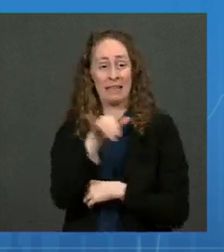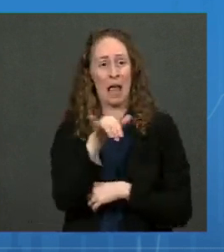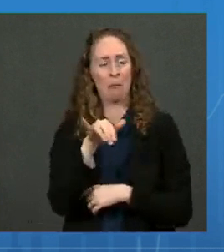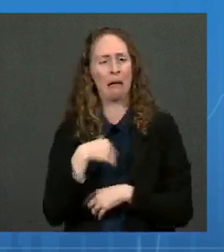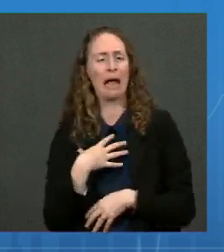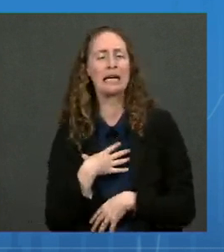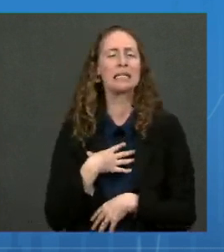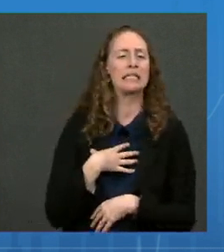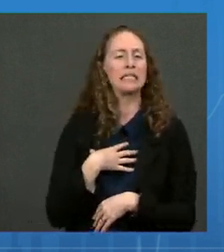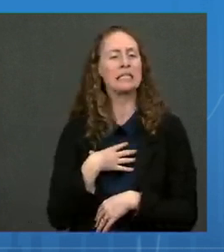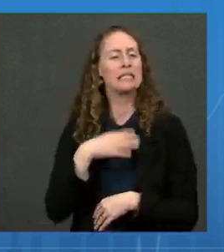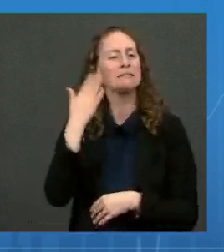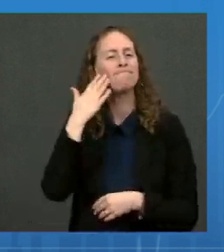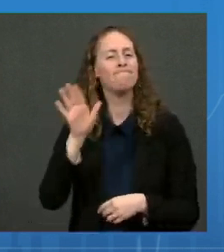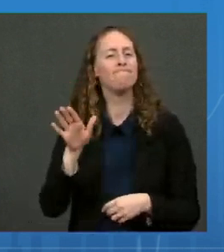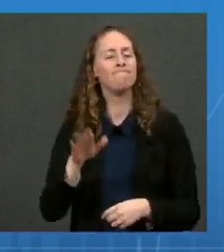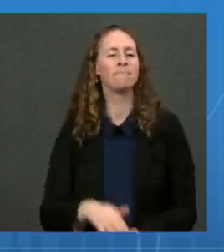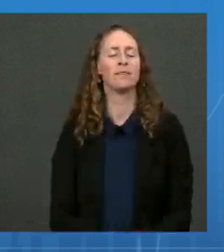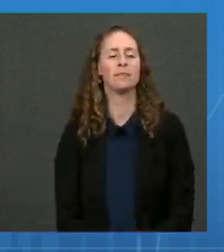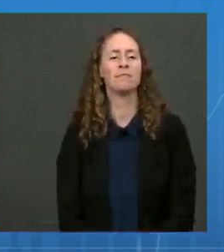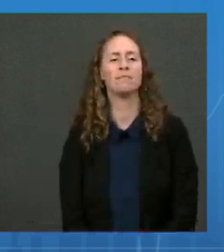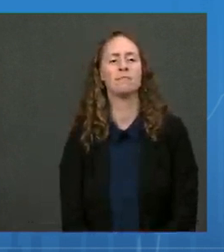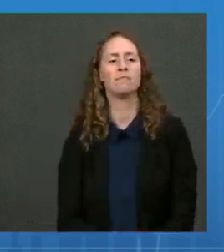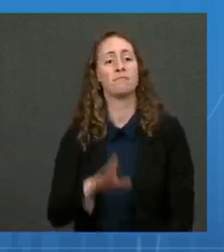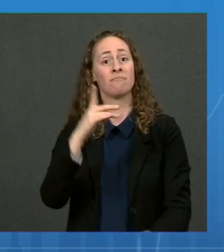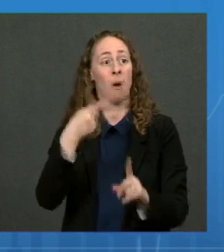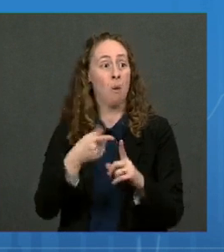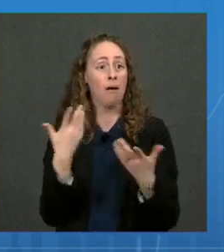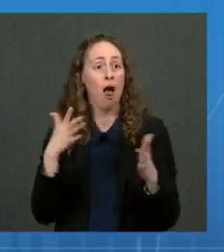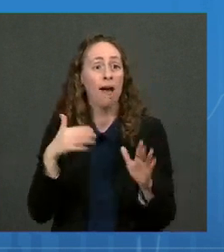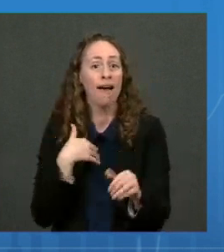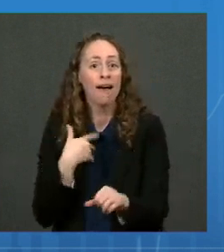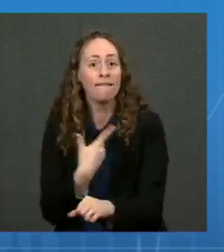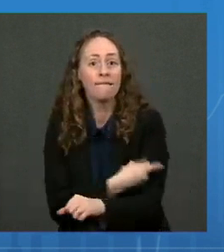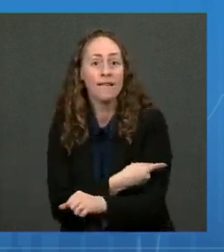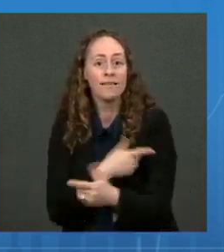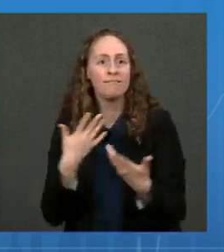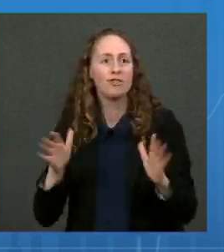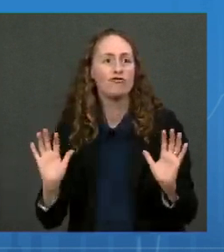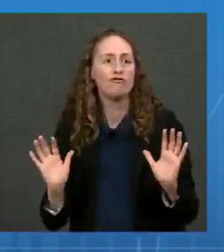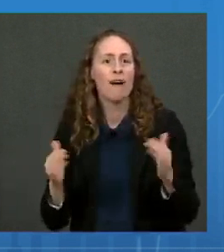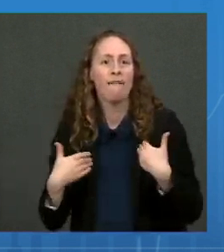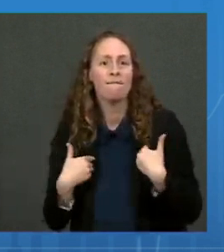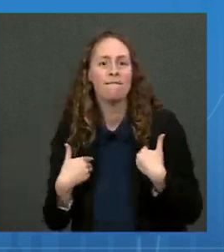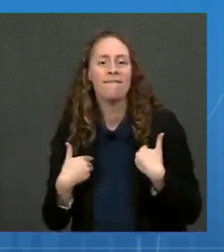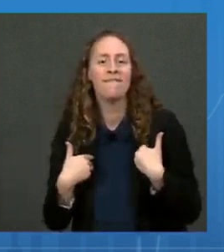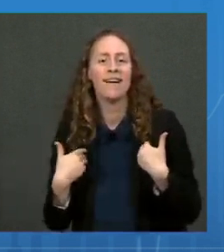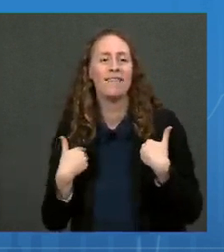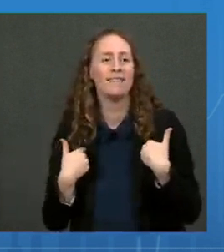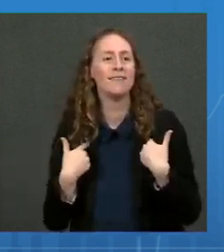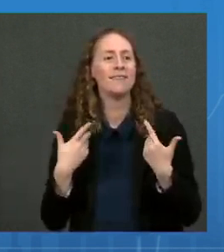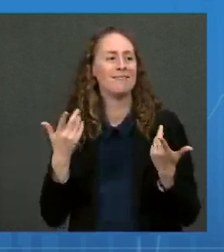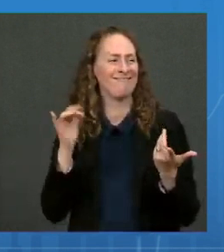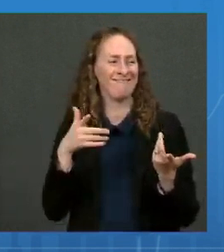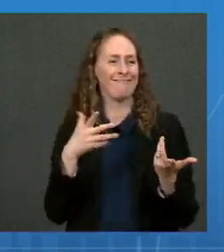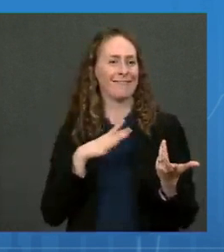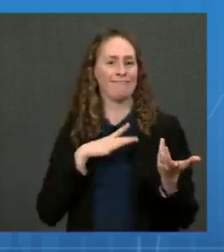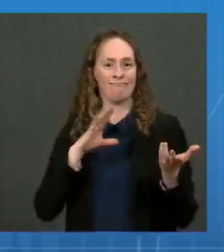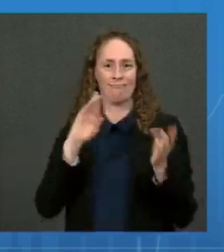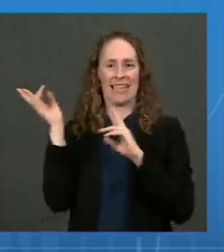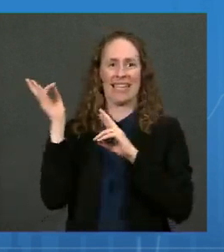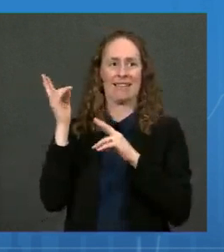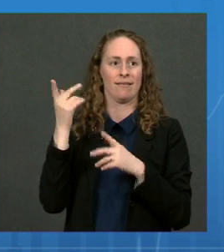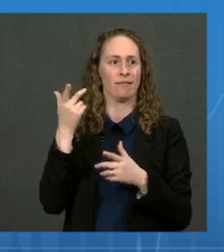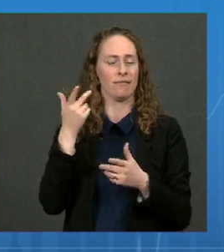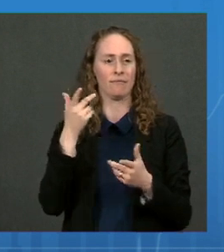know is that we have a vaccine for COVID-19 that's far, far better than the vaccines that